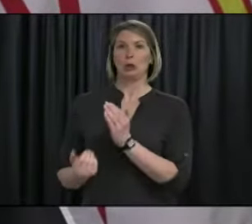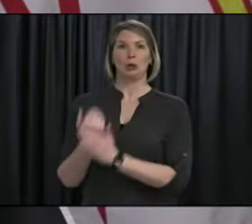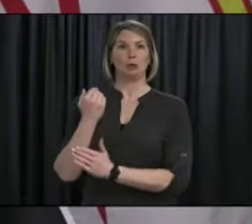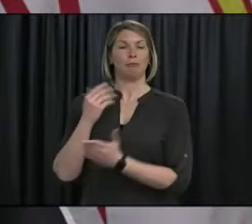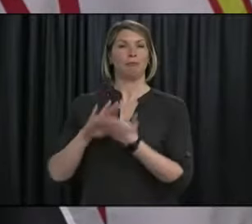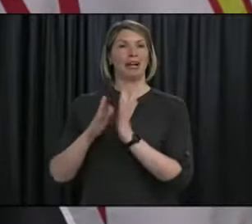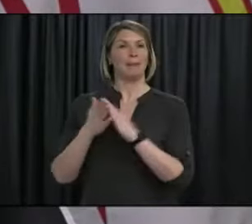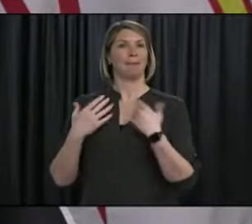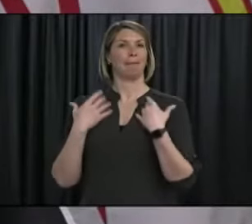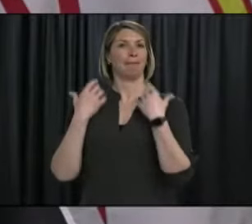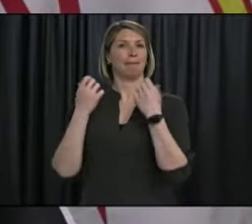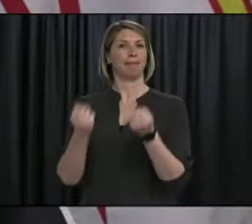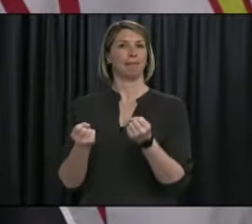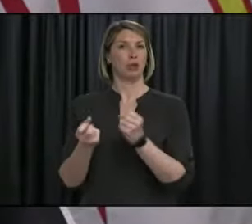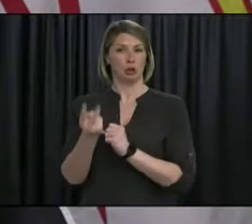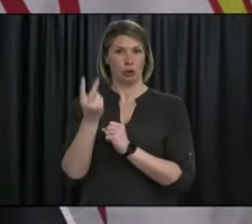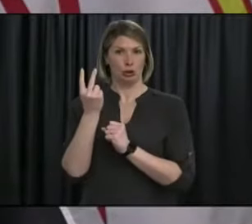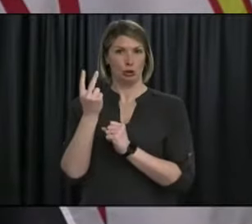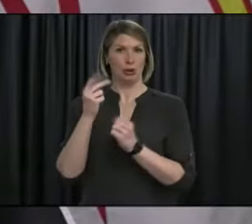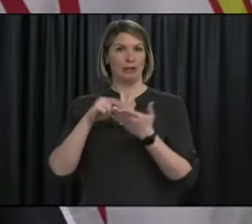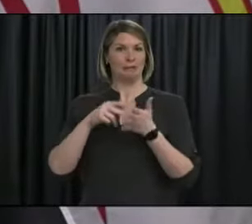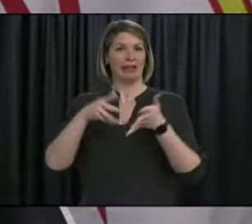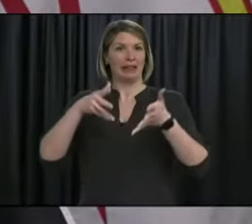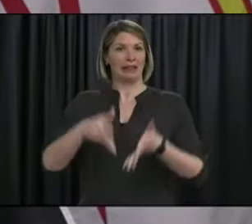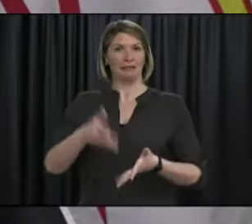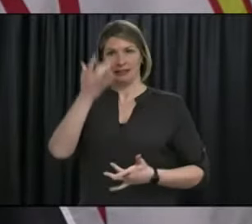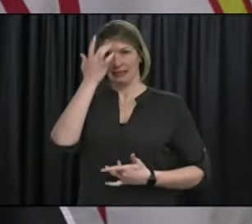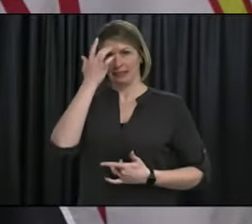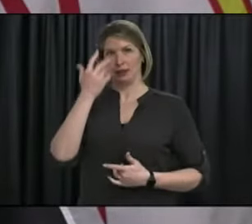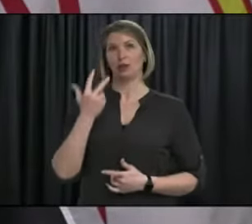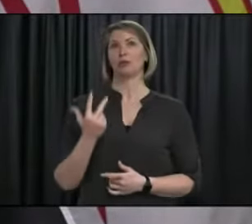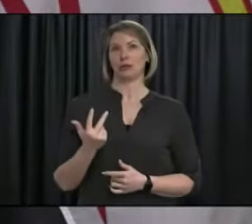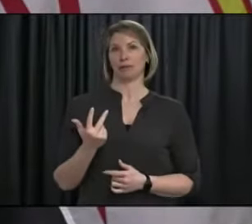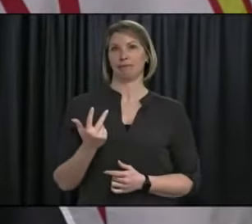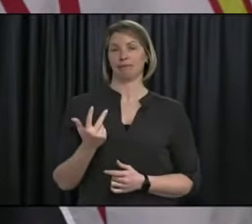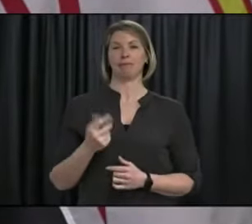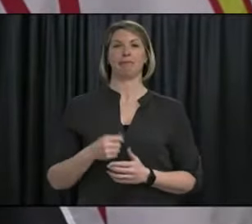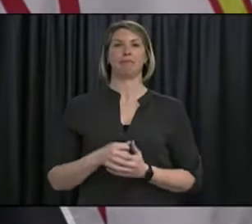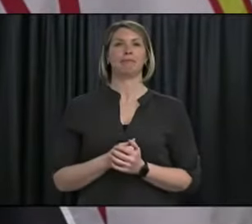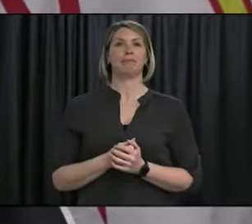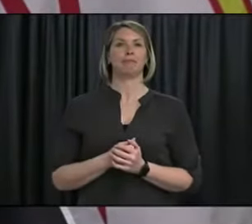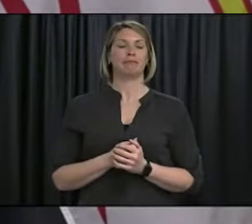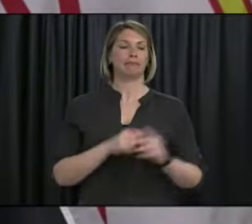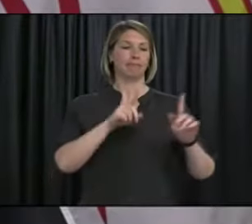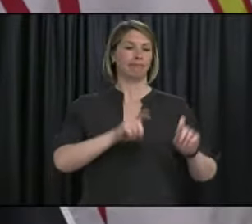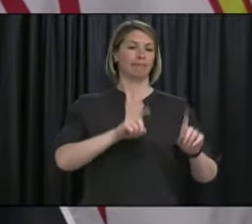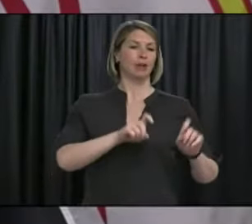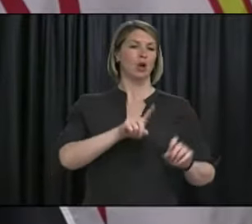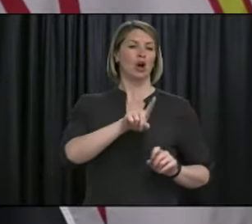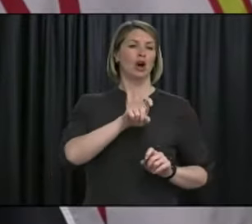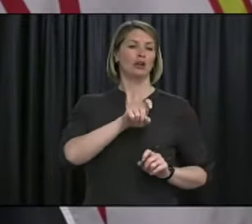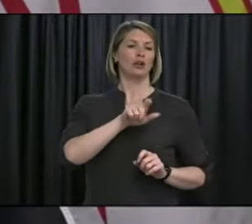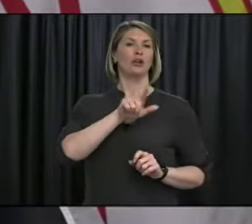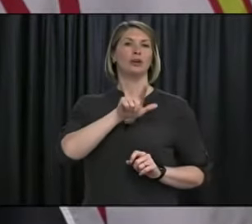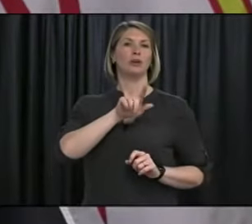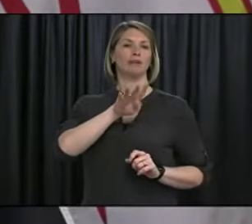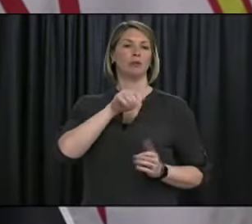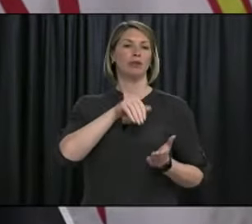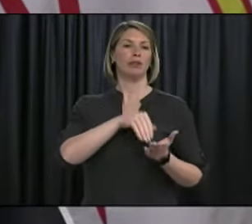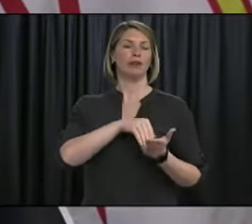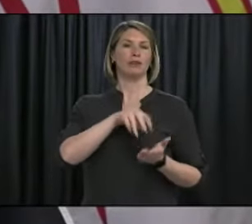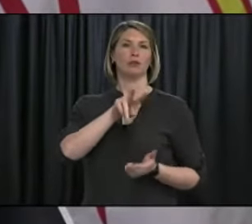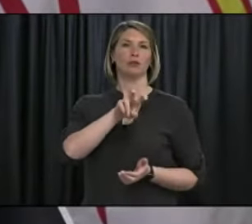health, leading to three active cases in the province. A total of 124,261